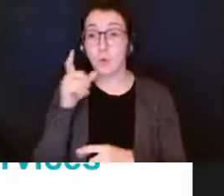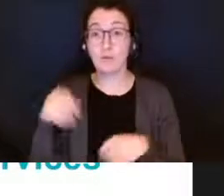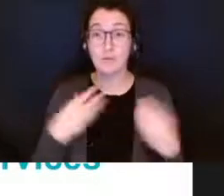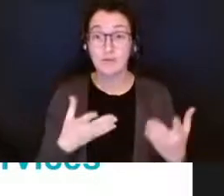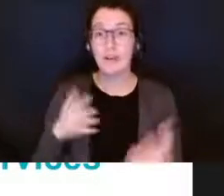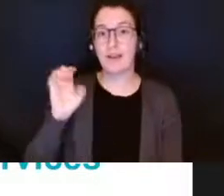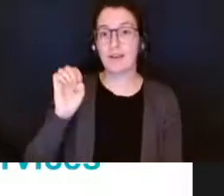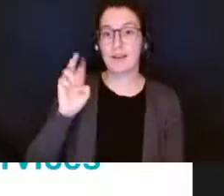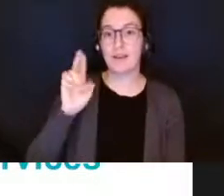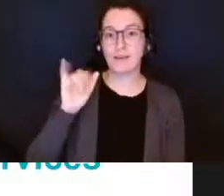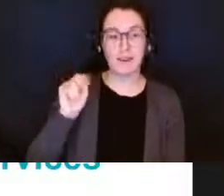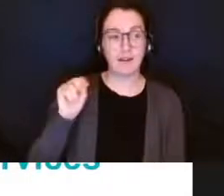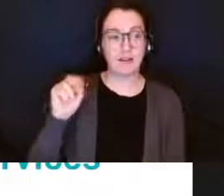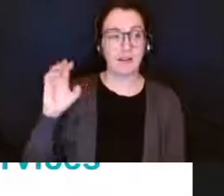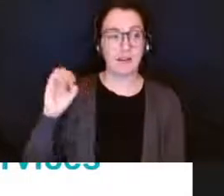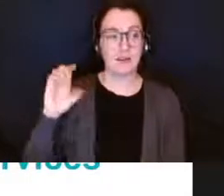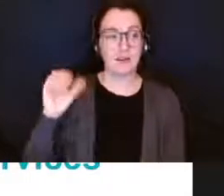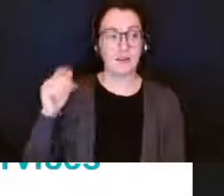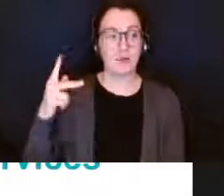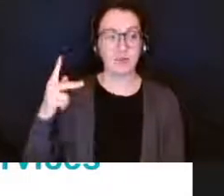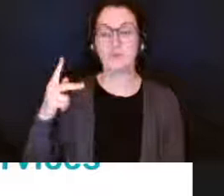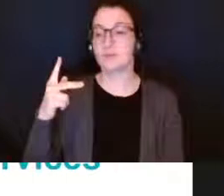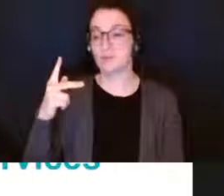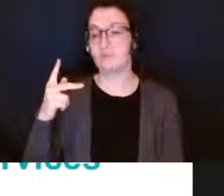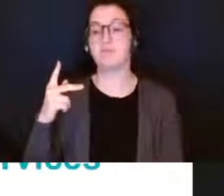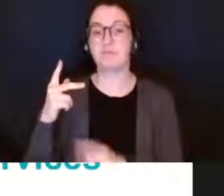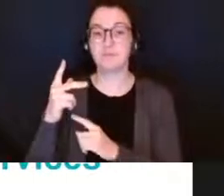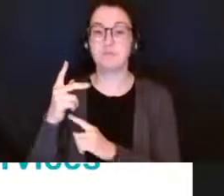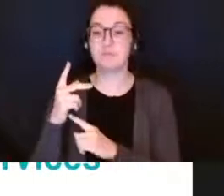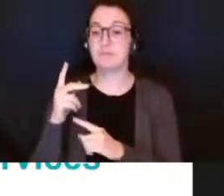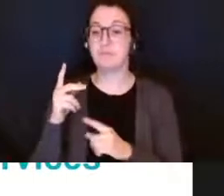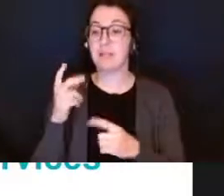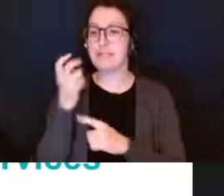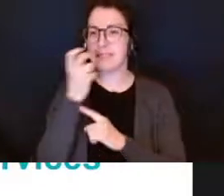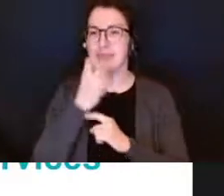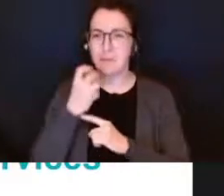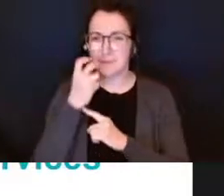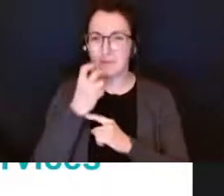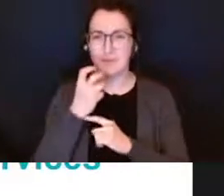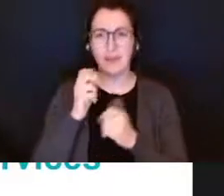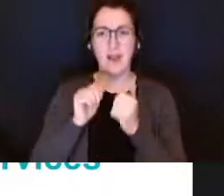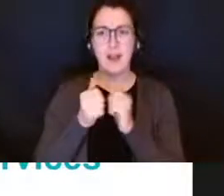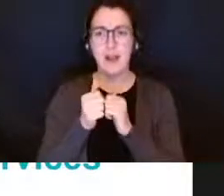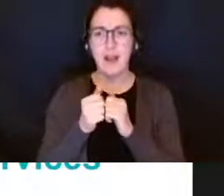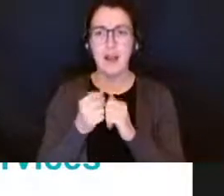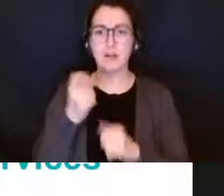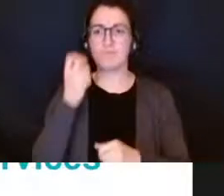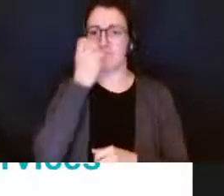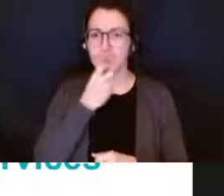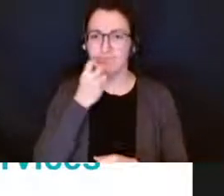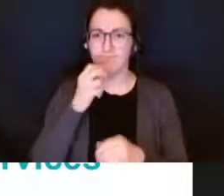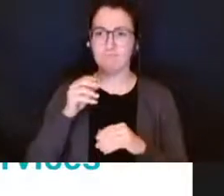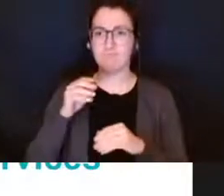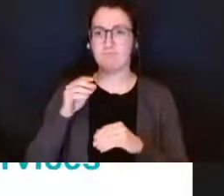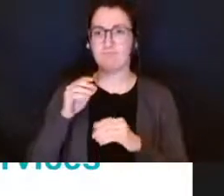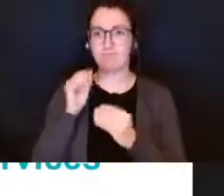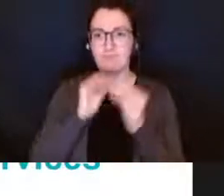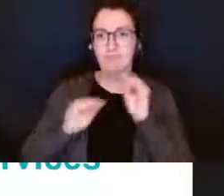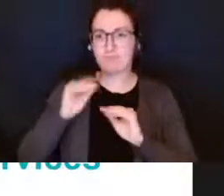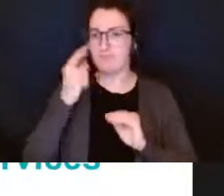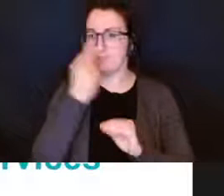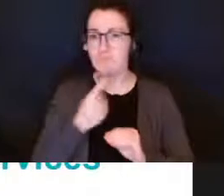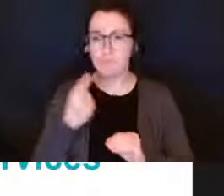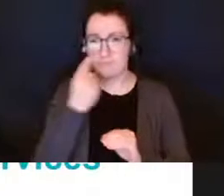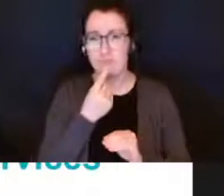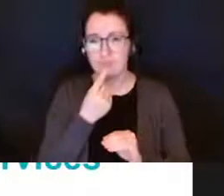speech and language speech includes articulation which are the sounds that we use when we talk fluency or